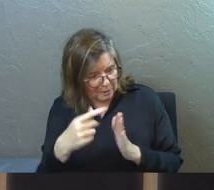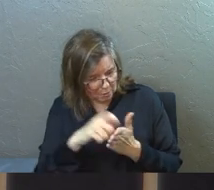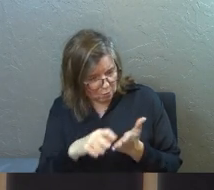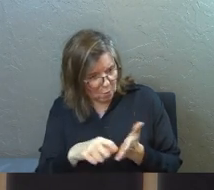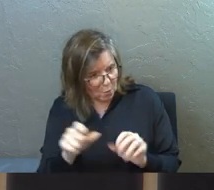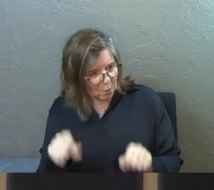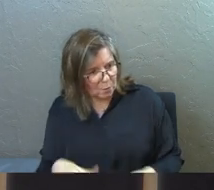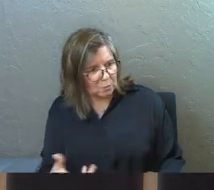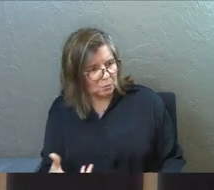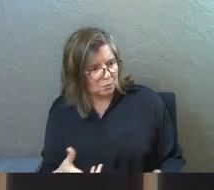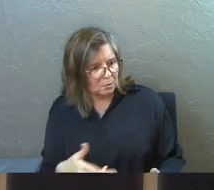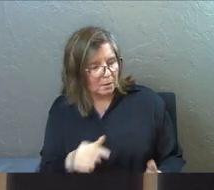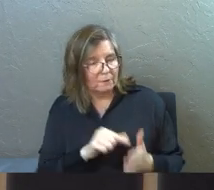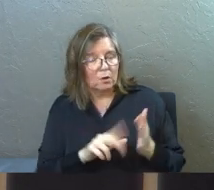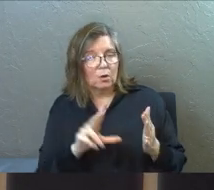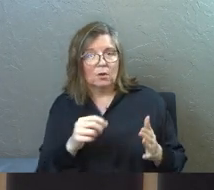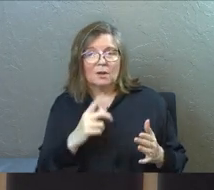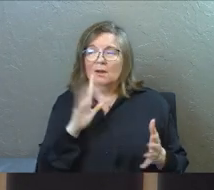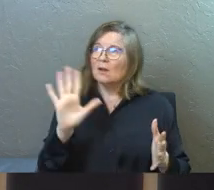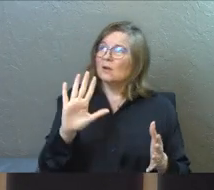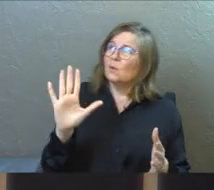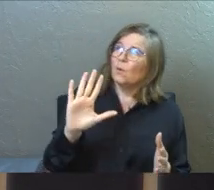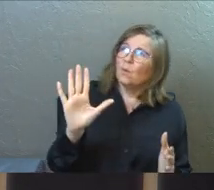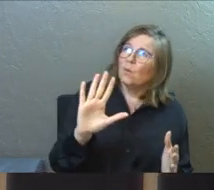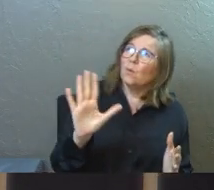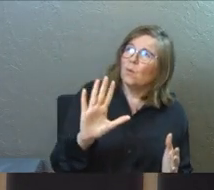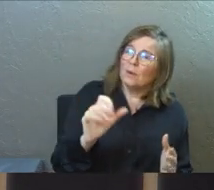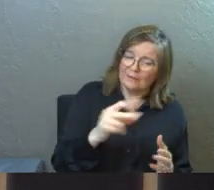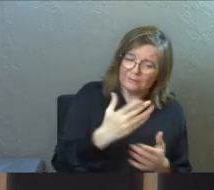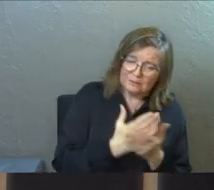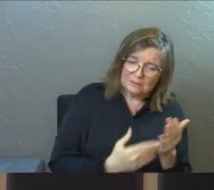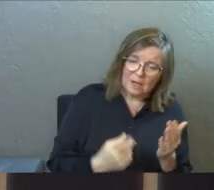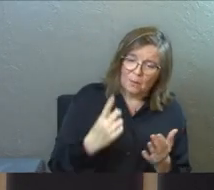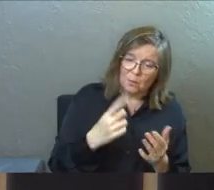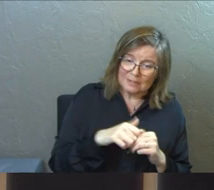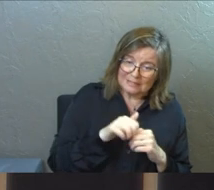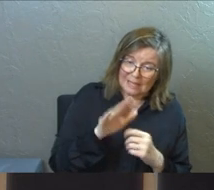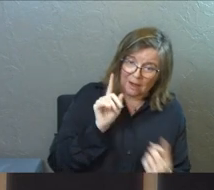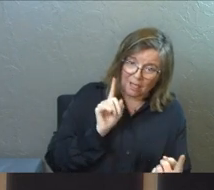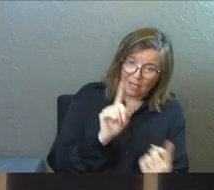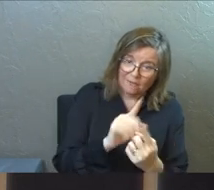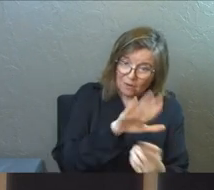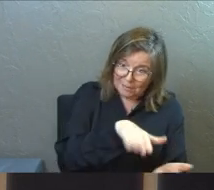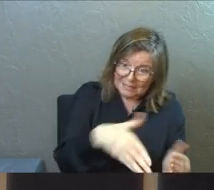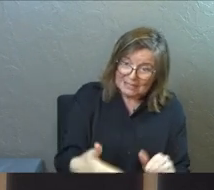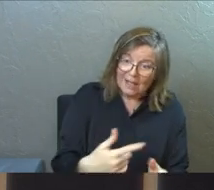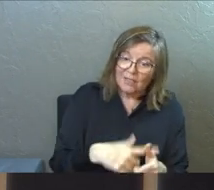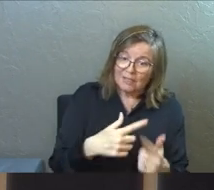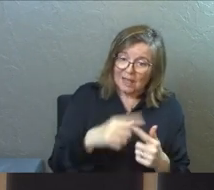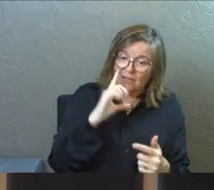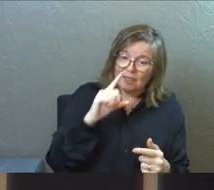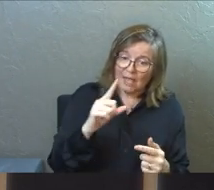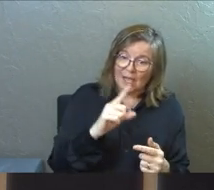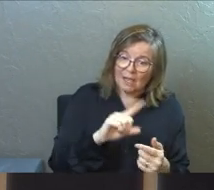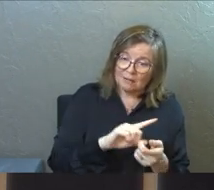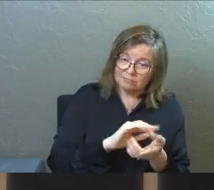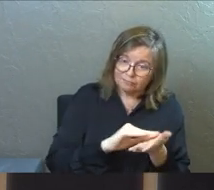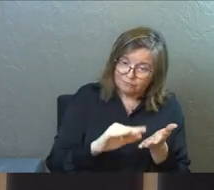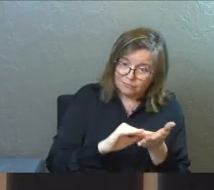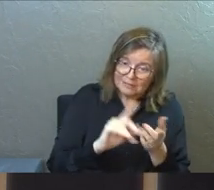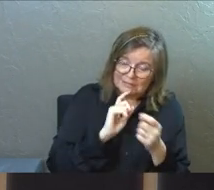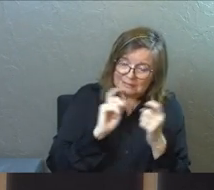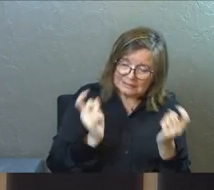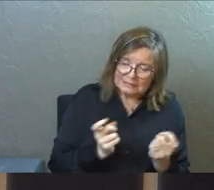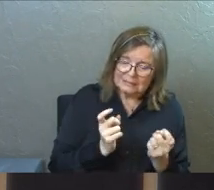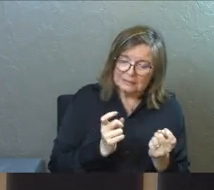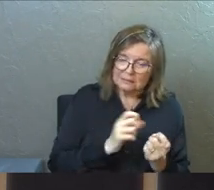what they wrote. Verse 30, the rich man replied, no father Abraham, but if someone is sent to them from the dead, then they will repent of their sins and